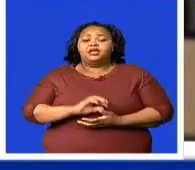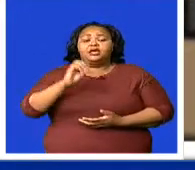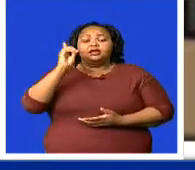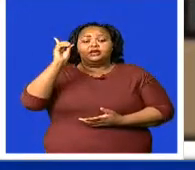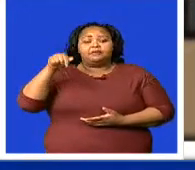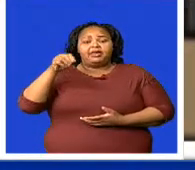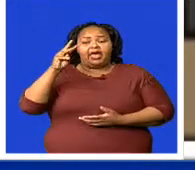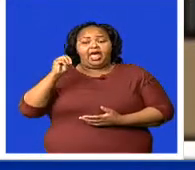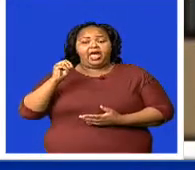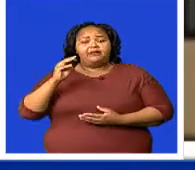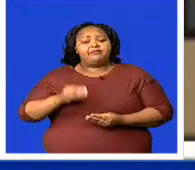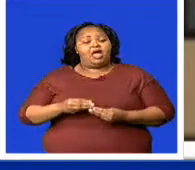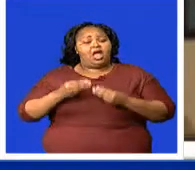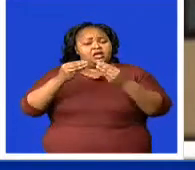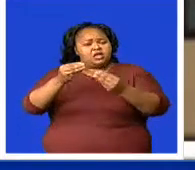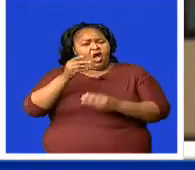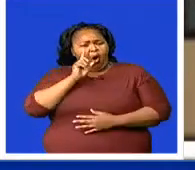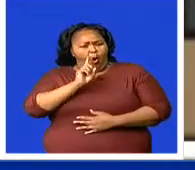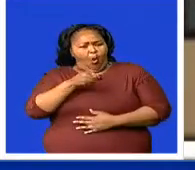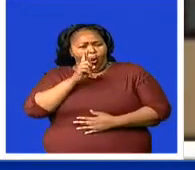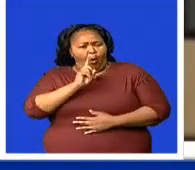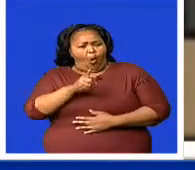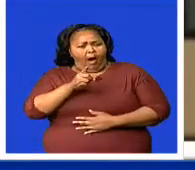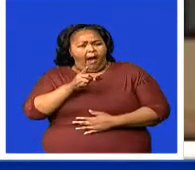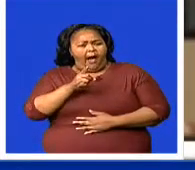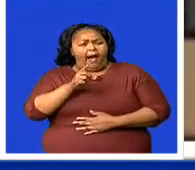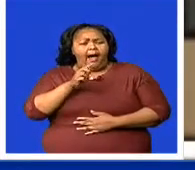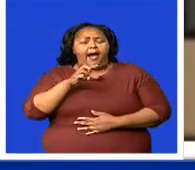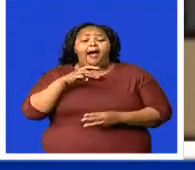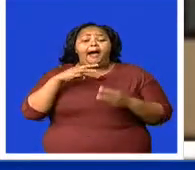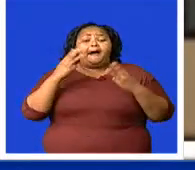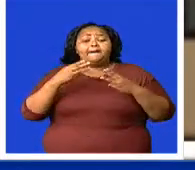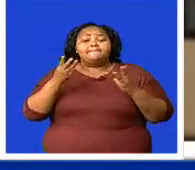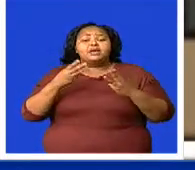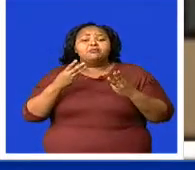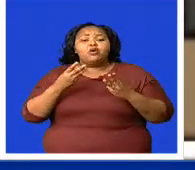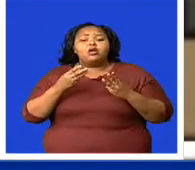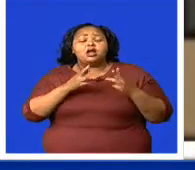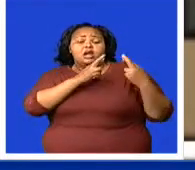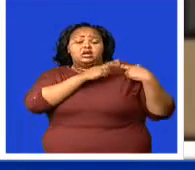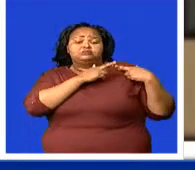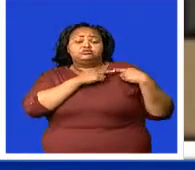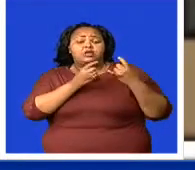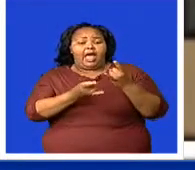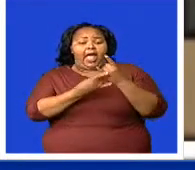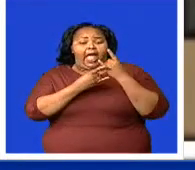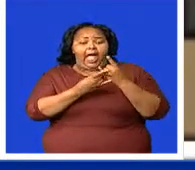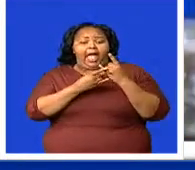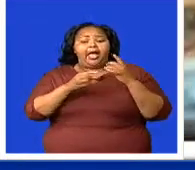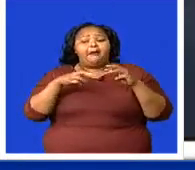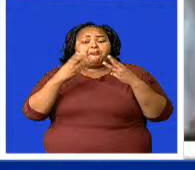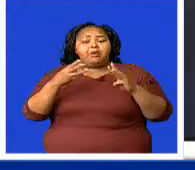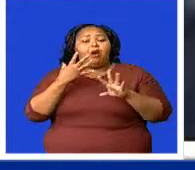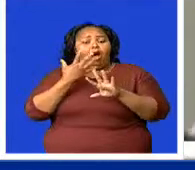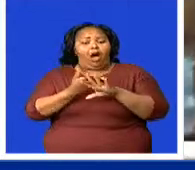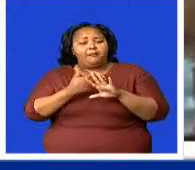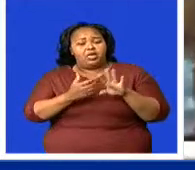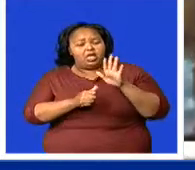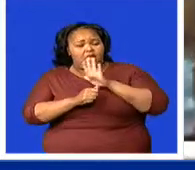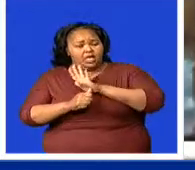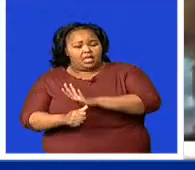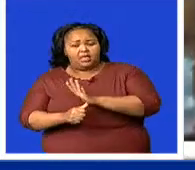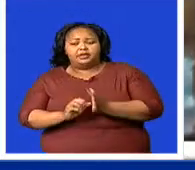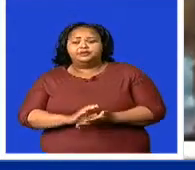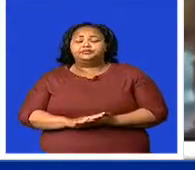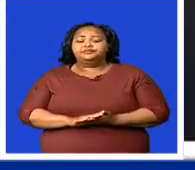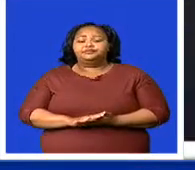issued a stern warning to everyone, tossed to help gender-based violence survivors. The Acting Minister